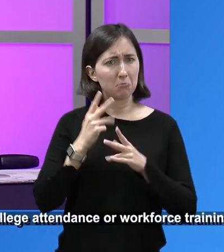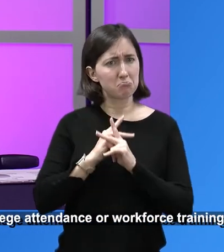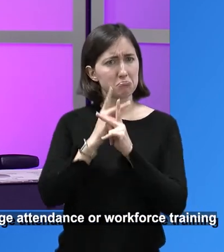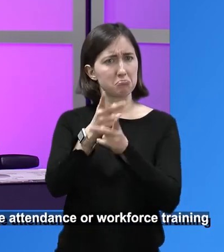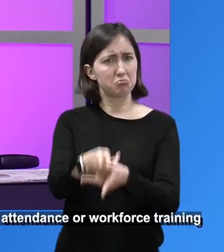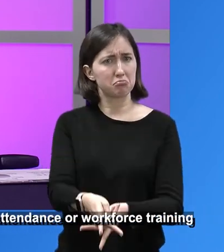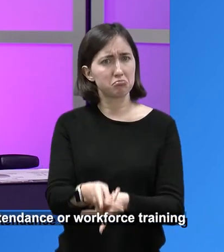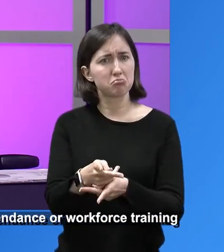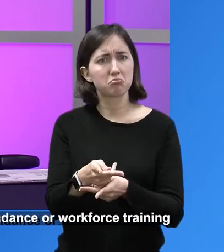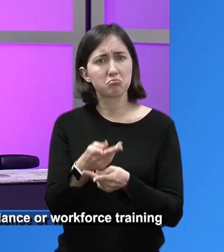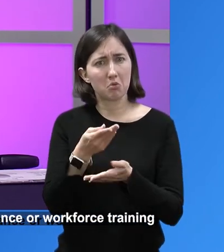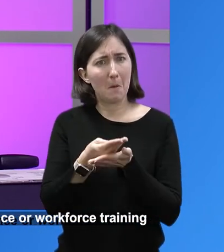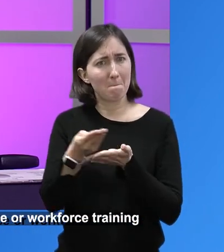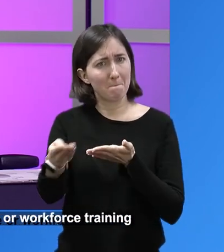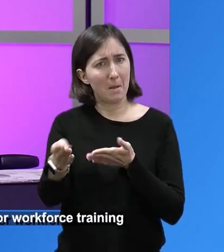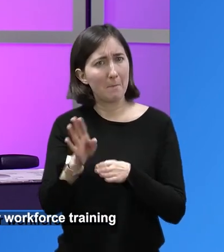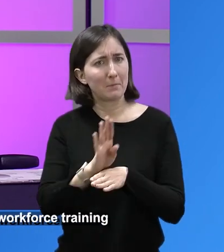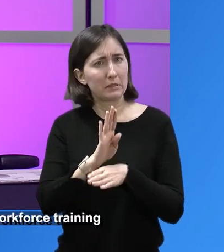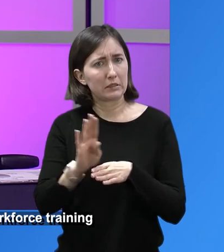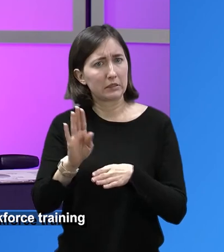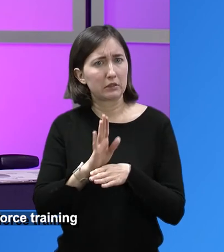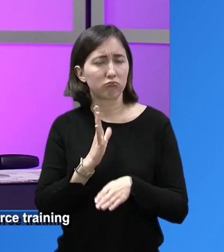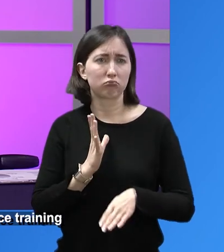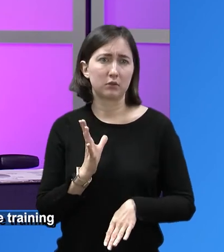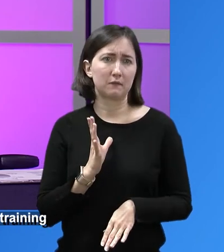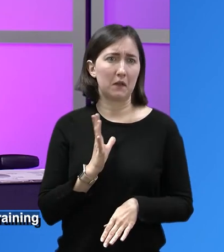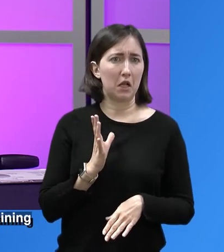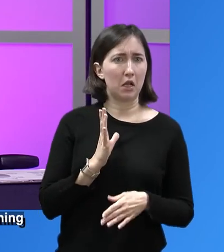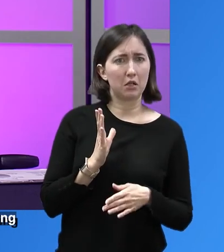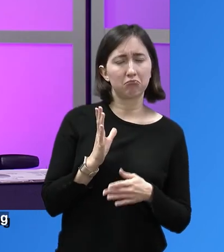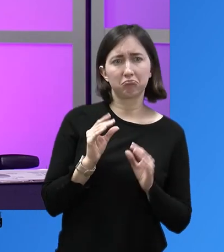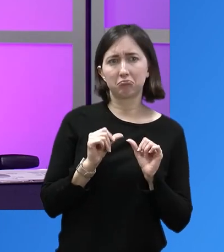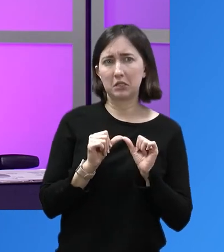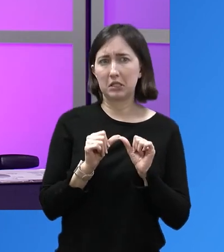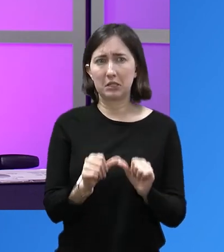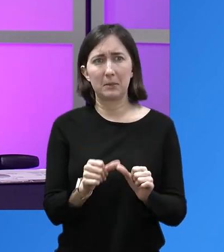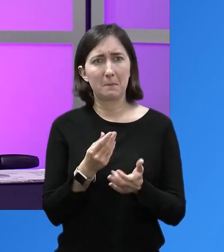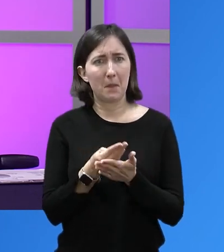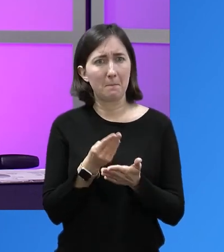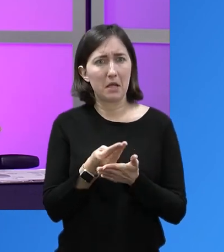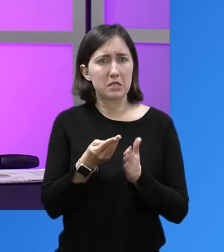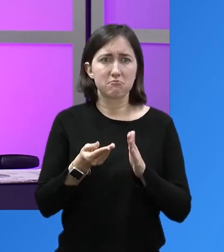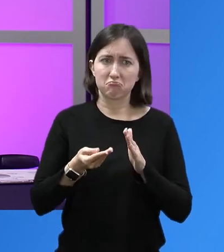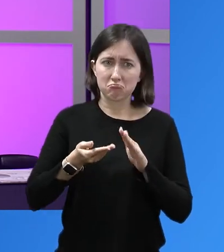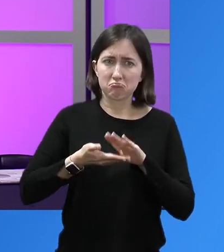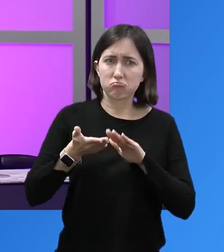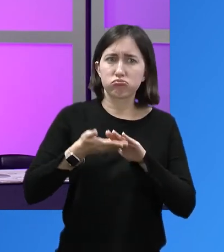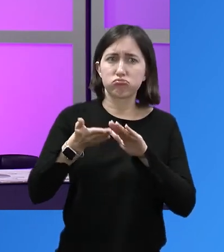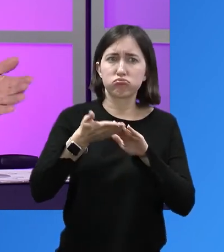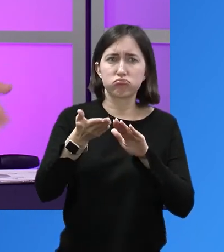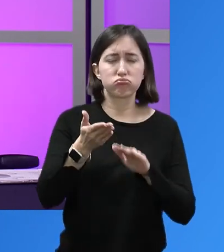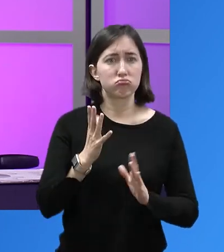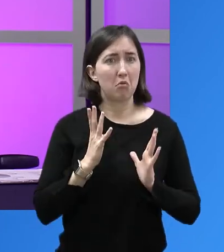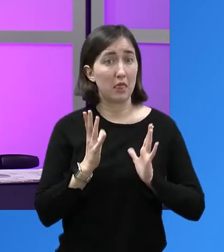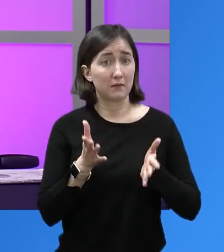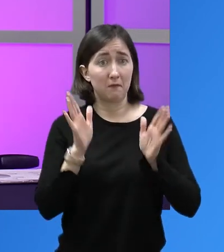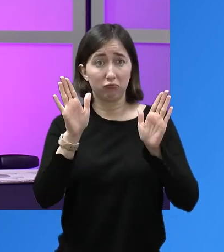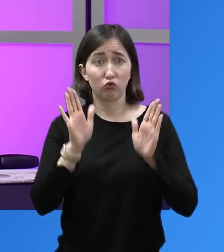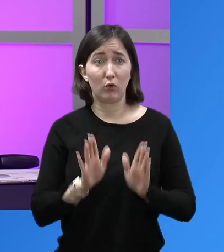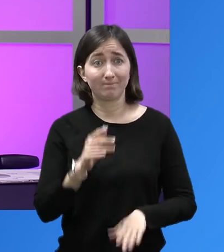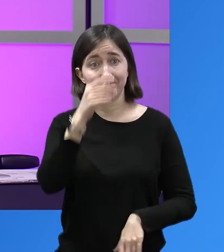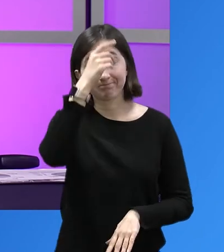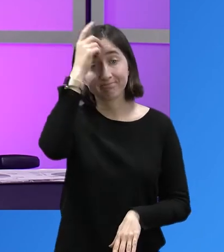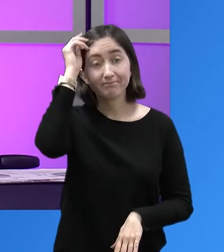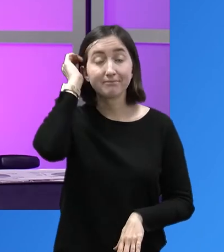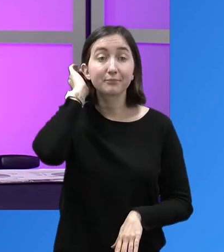financials show it. But we'd be happy to lend the money for them to buy that business. Right. And keep that economy and keep that money going.